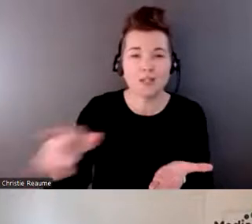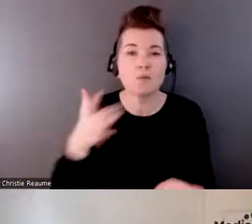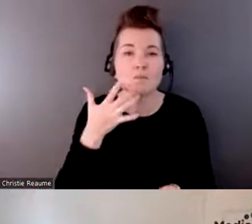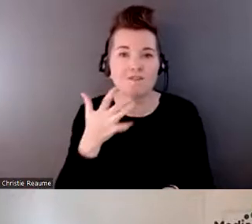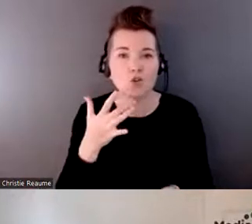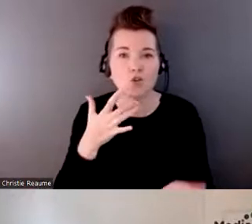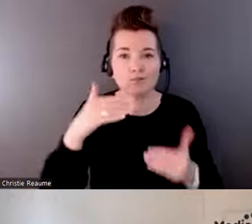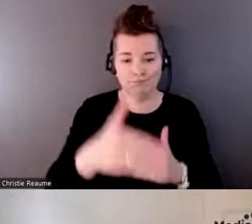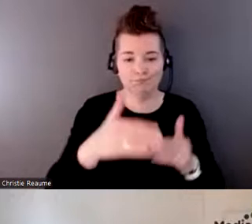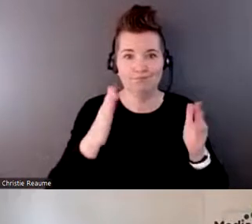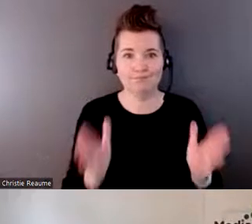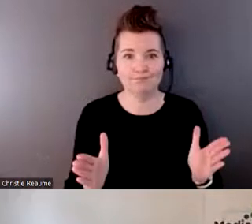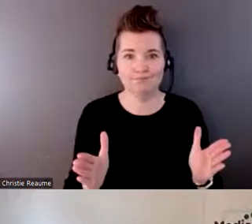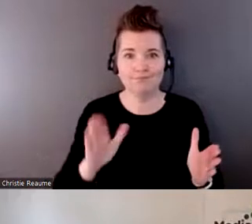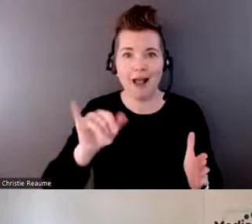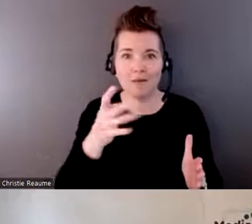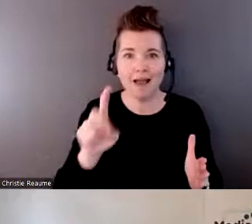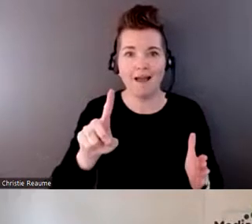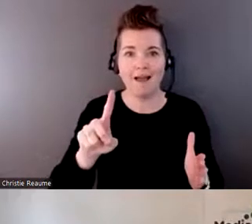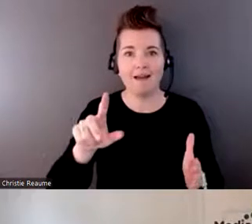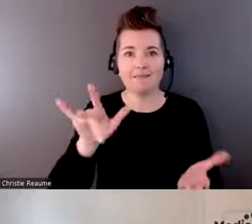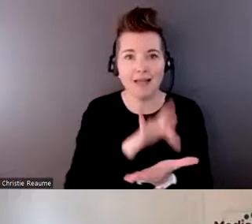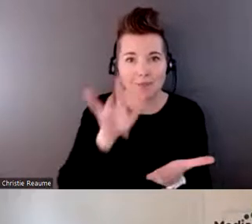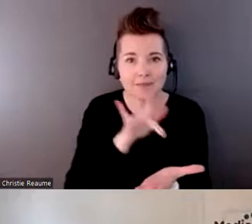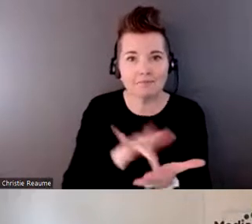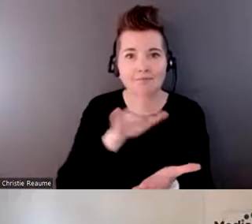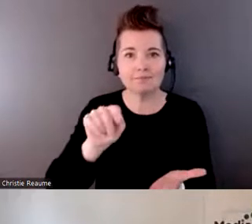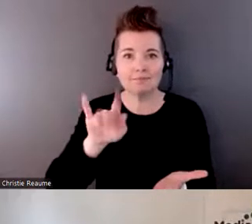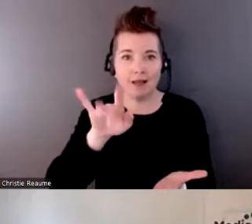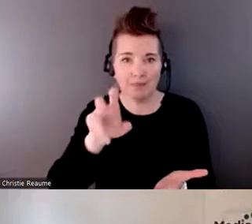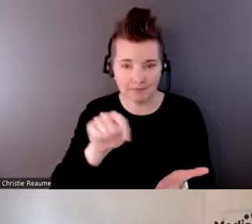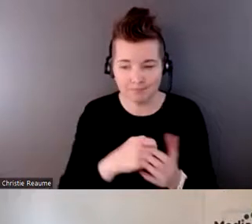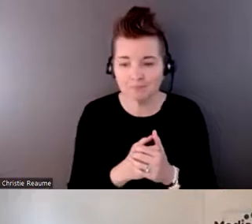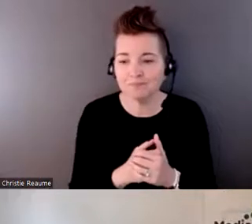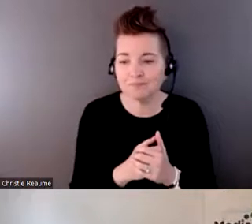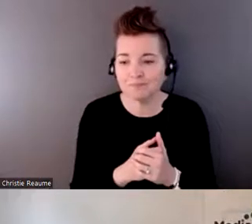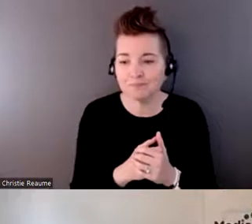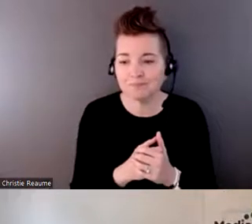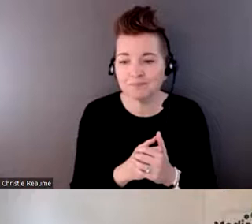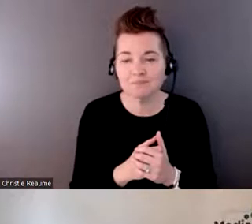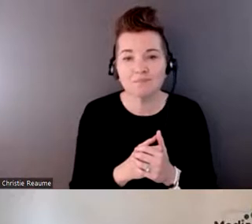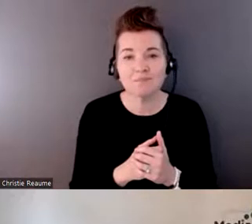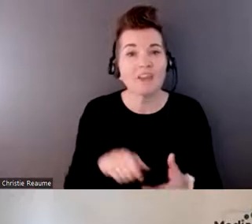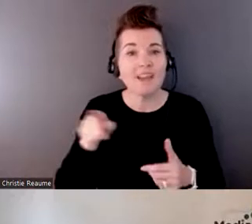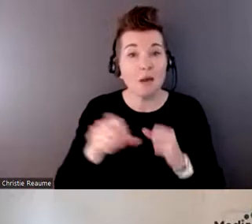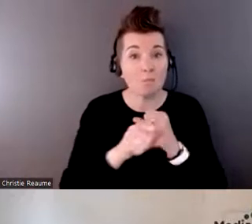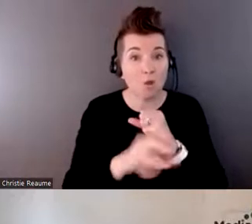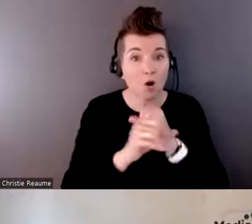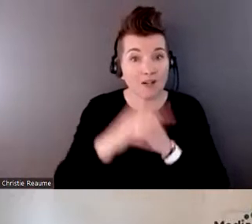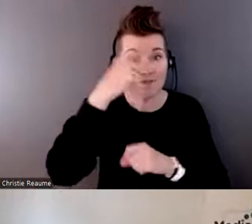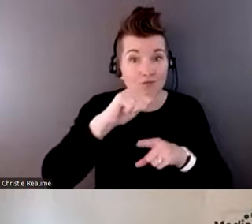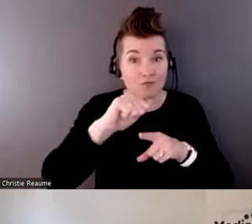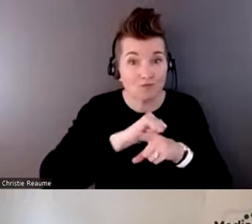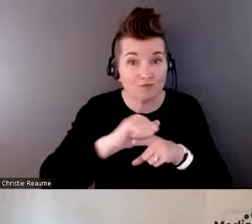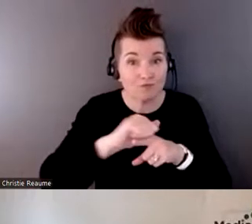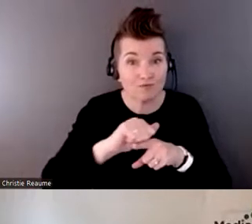large screen for those with visual impairments. Another best practice that I identified was the marketing of the training. So it's important